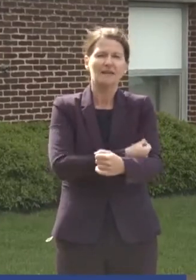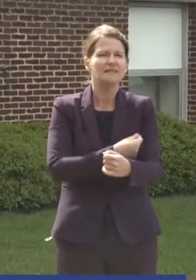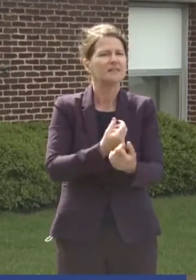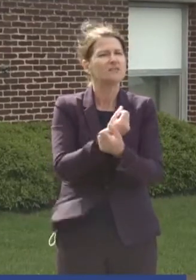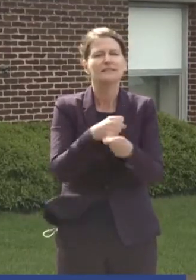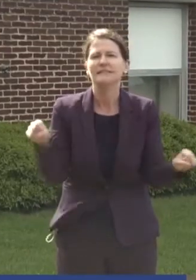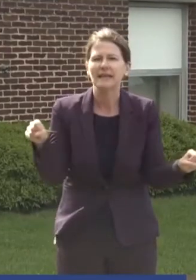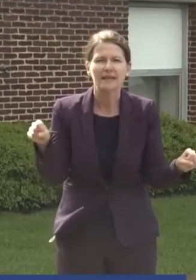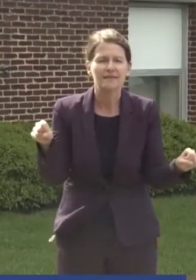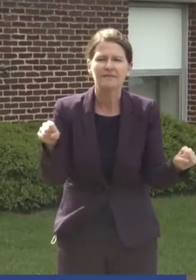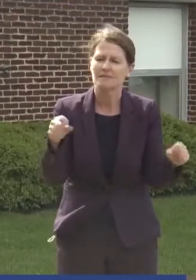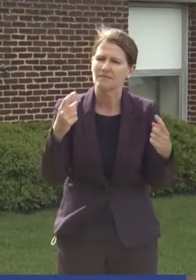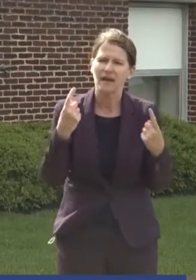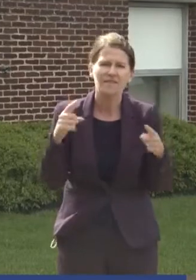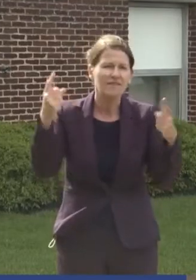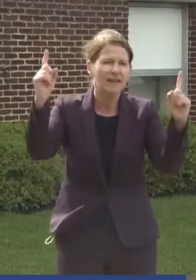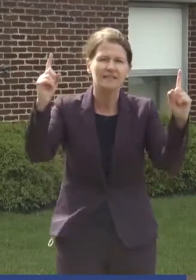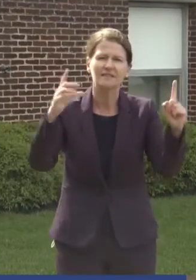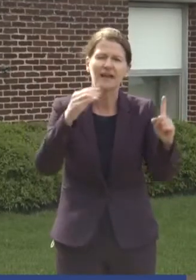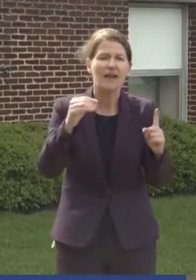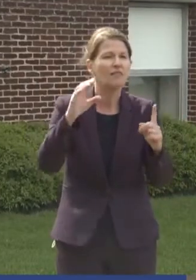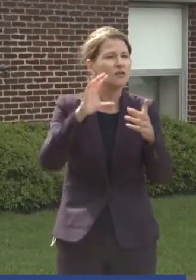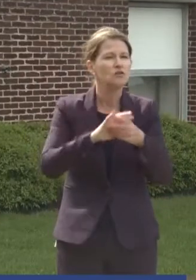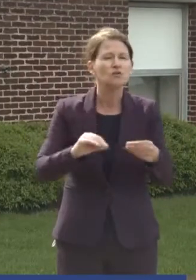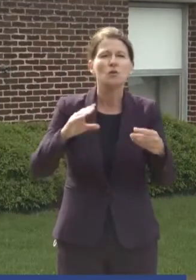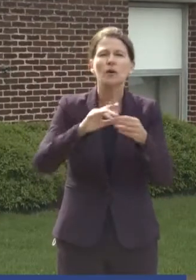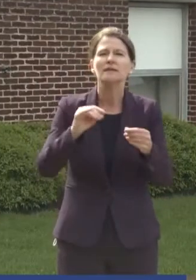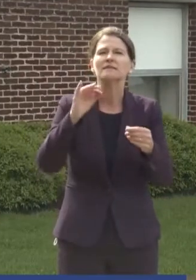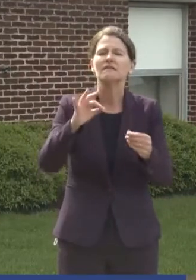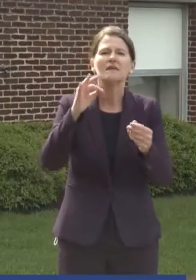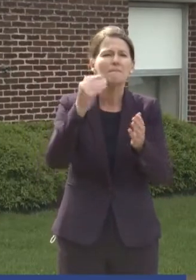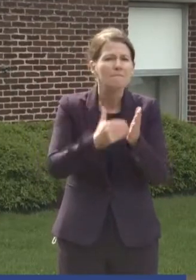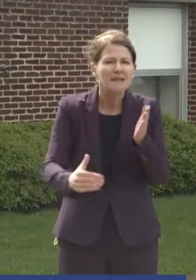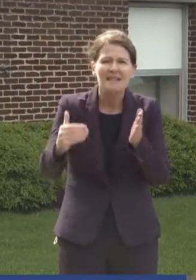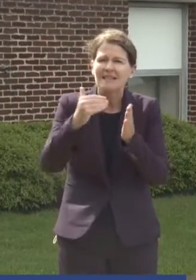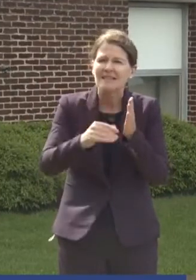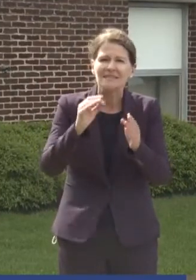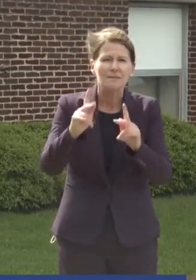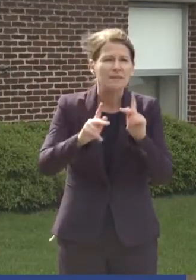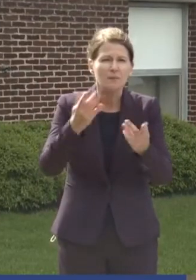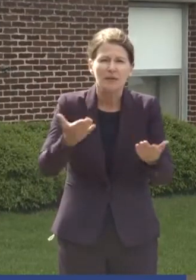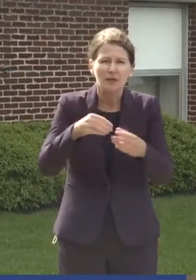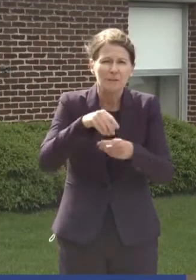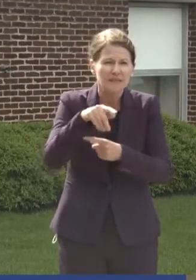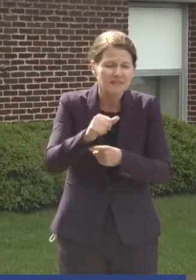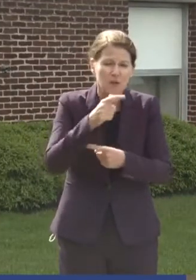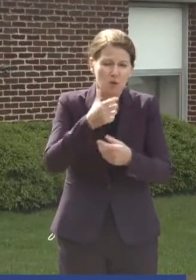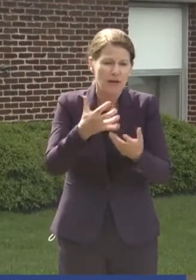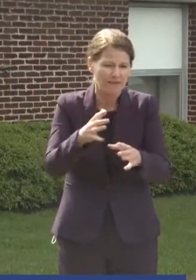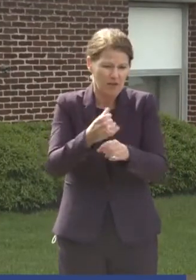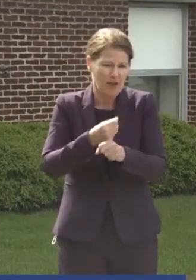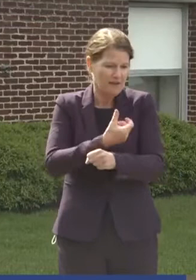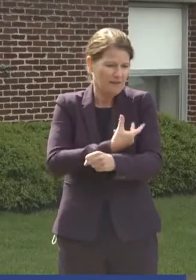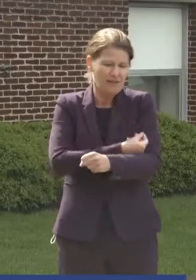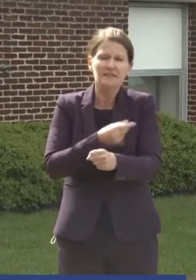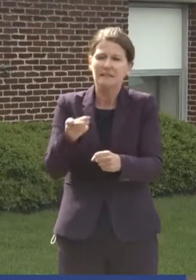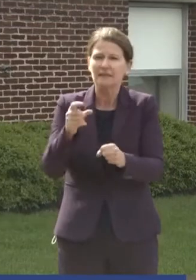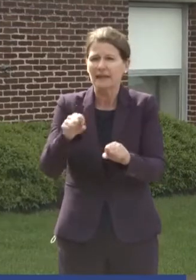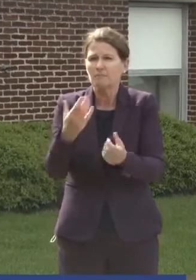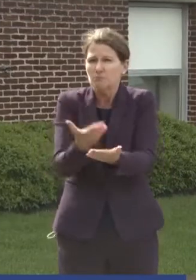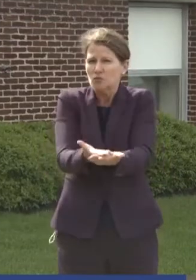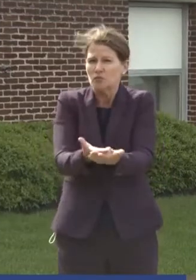are both safe, they're effective and the stories of millions of people in Pennsylvania who have gotten the vaccine alone that attest to that.